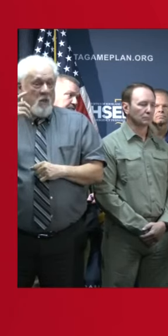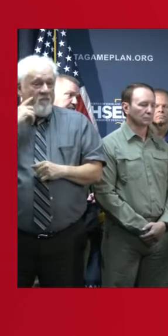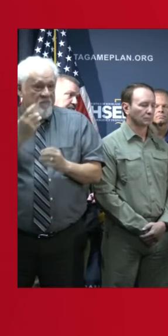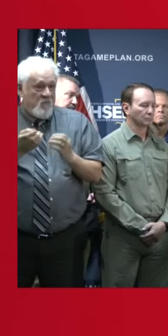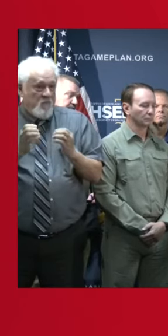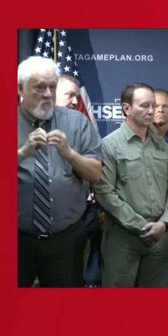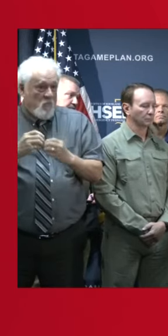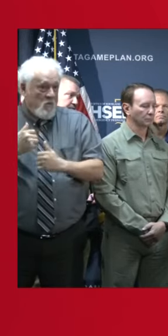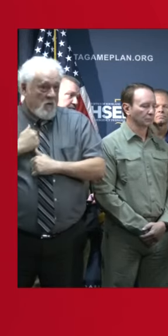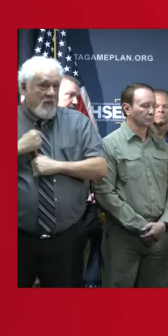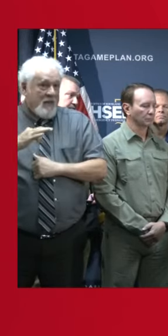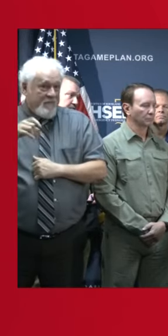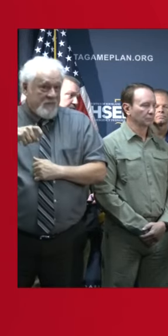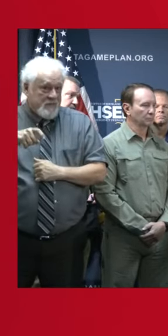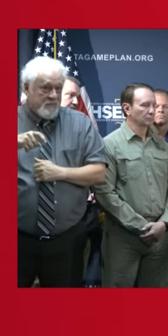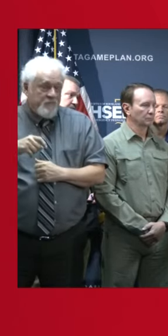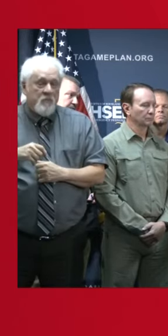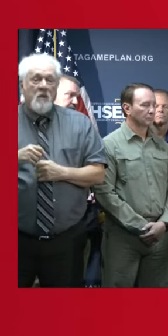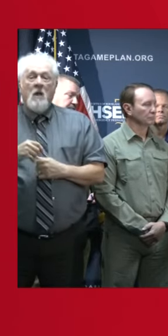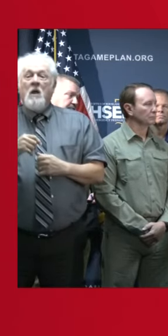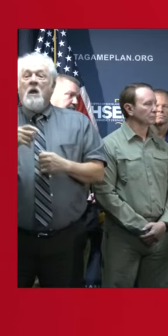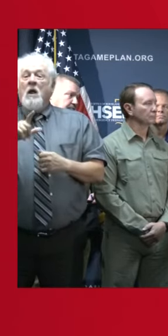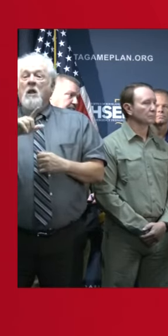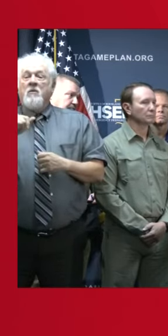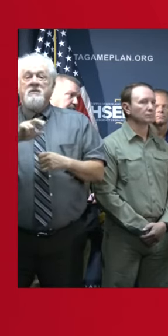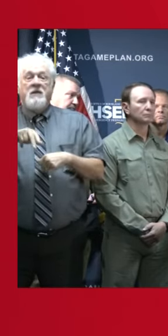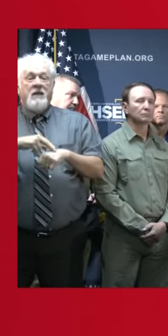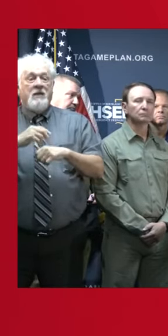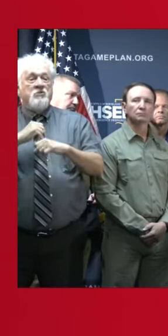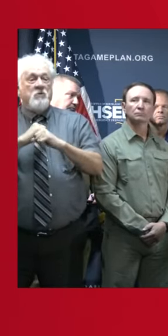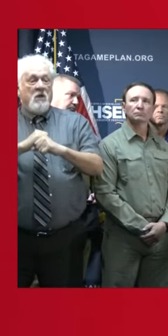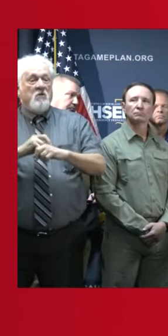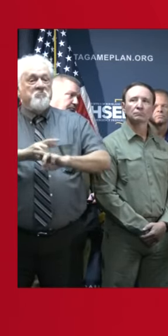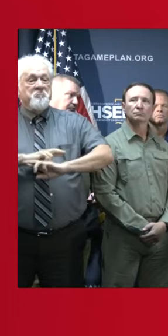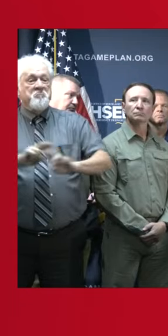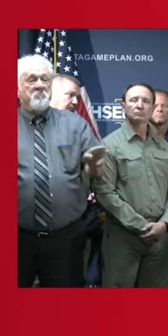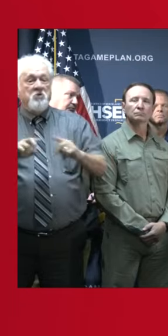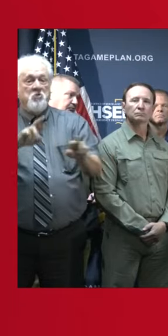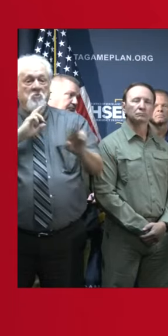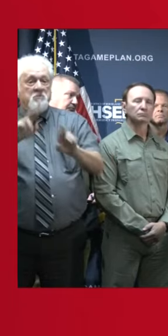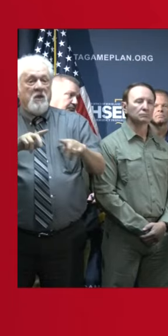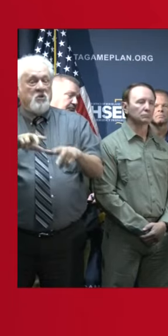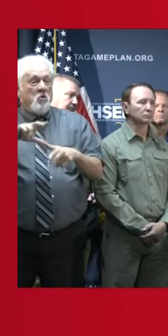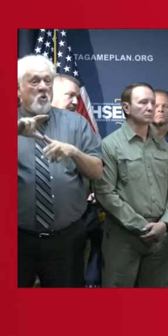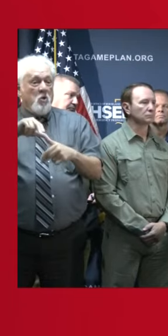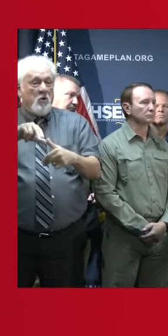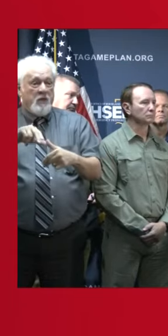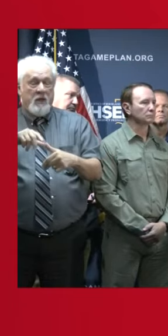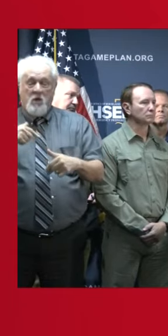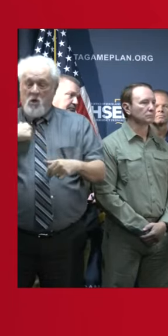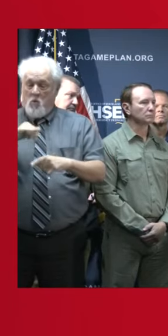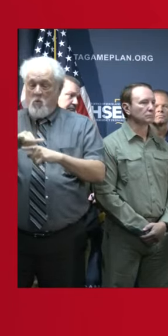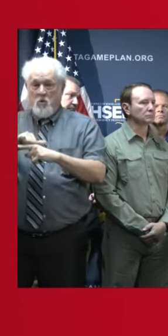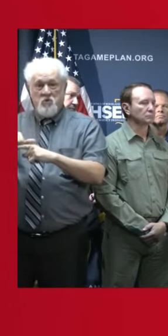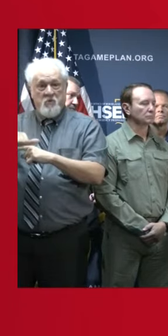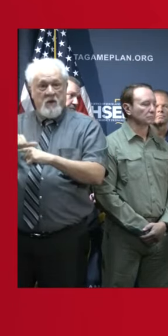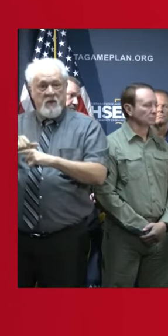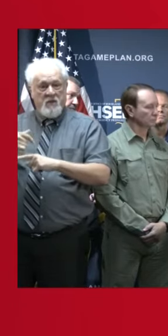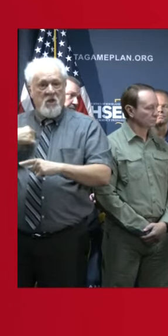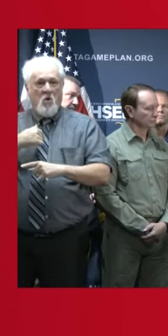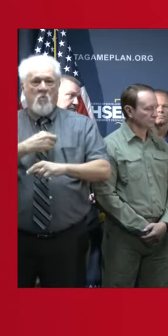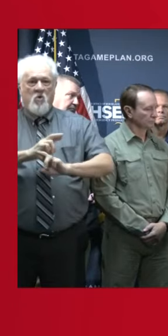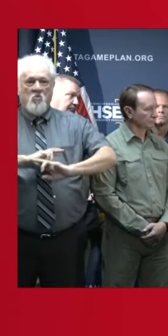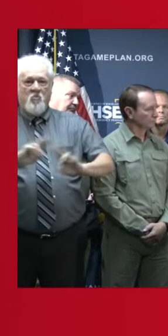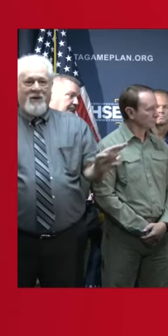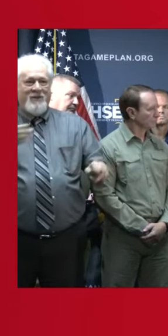as we continue to assess the storm. The Louisiana National Guard is prepared and equipped to respond to the hurricane. Our training prepares us for this mission, and we are ready.